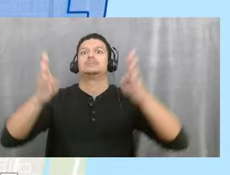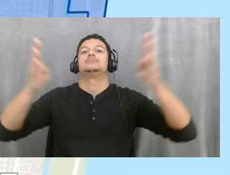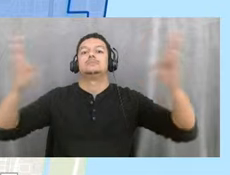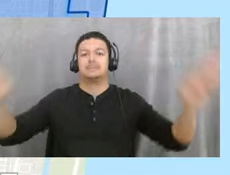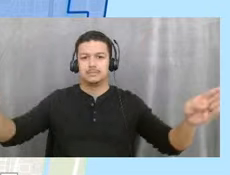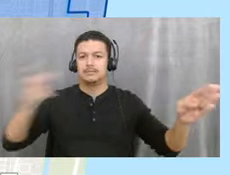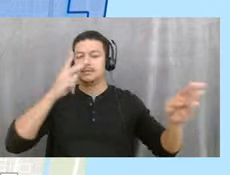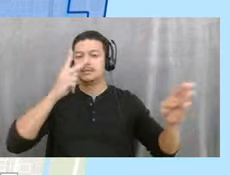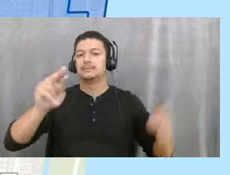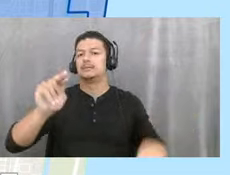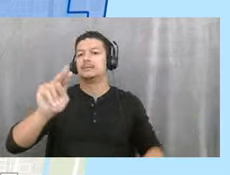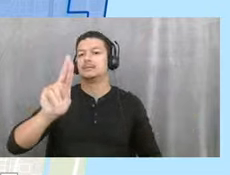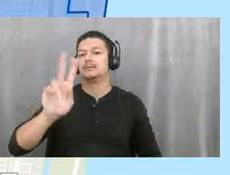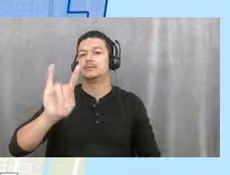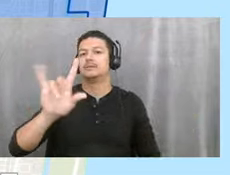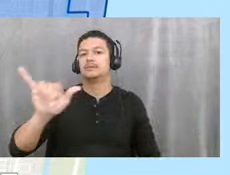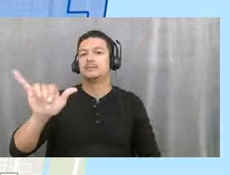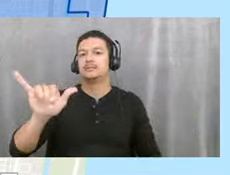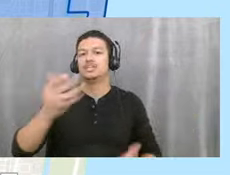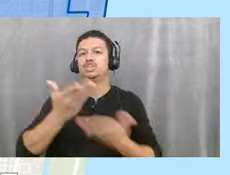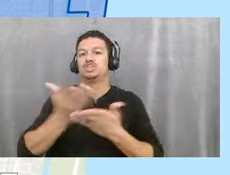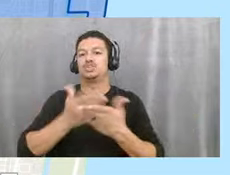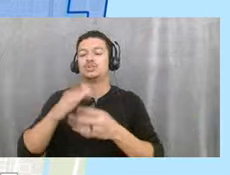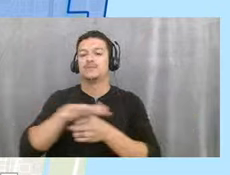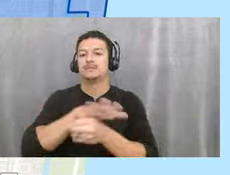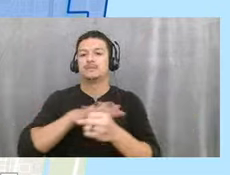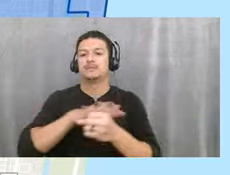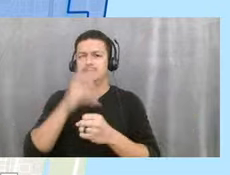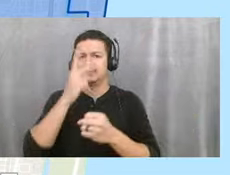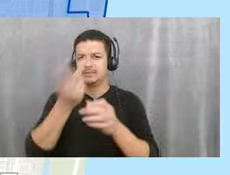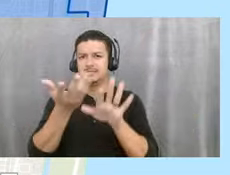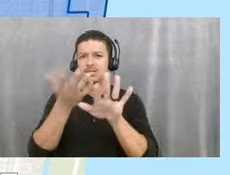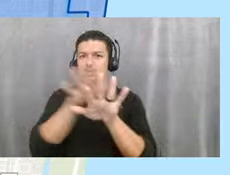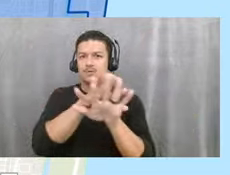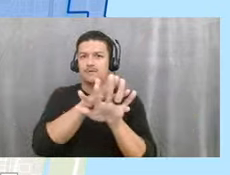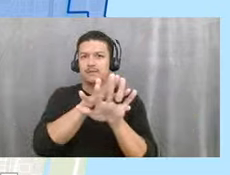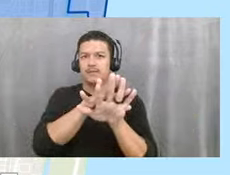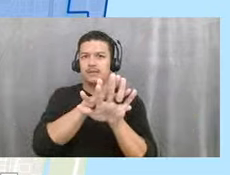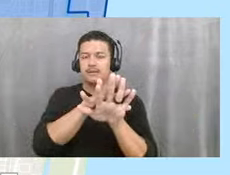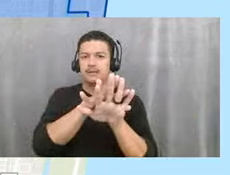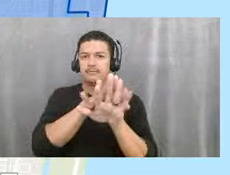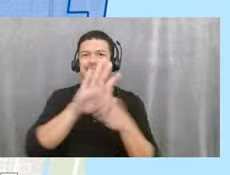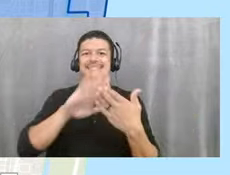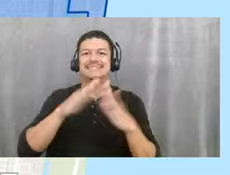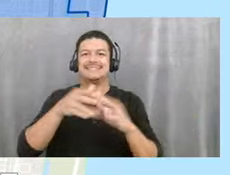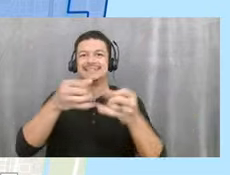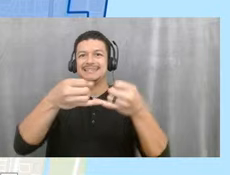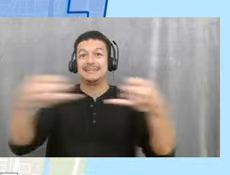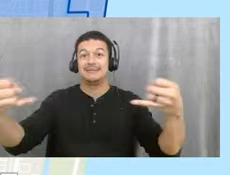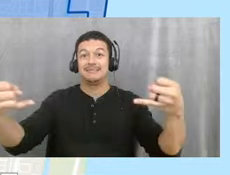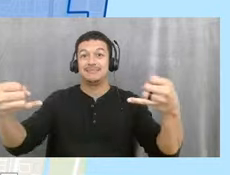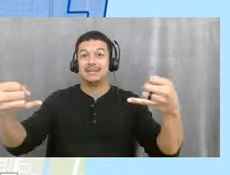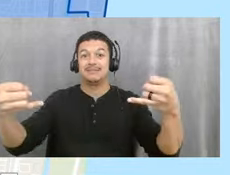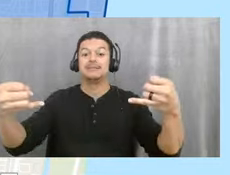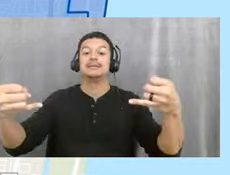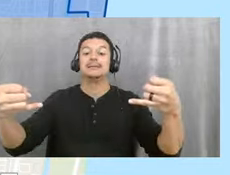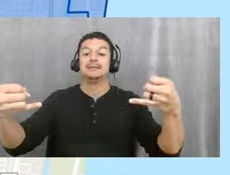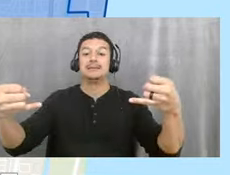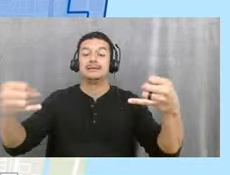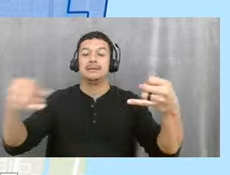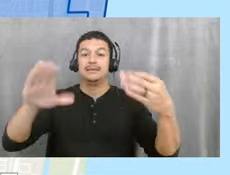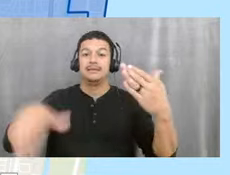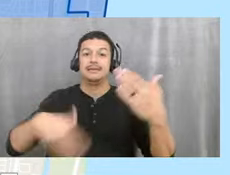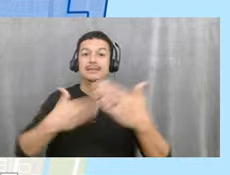So here you can see the overlap between the city boundary and everything that our utilities department is currently servicing,